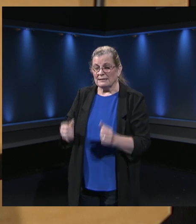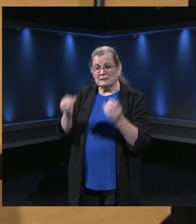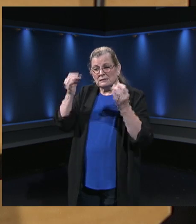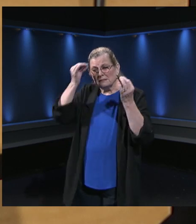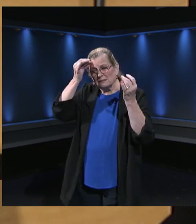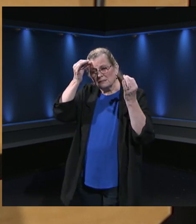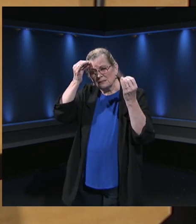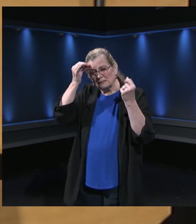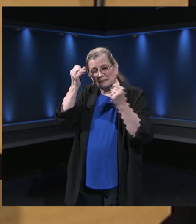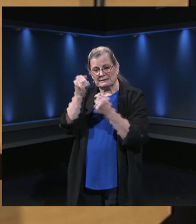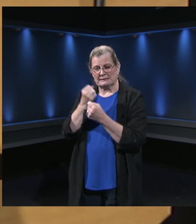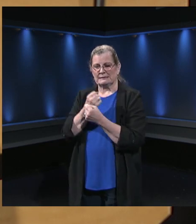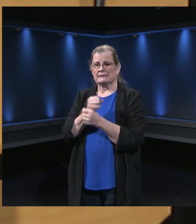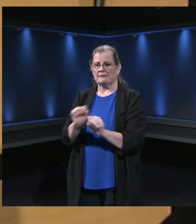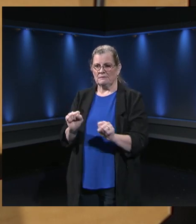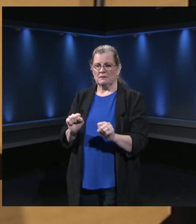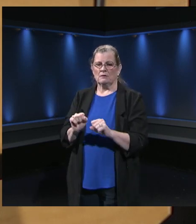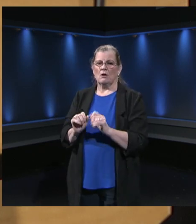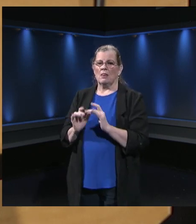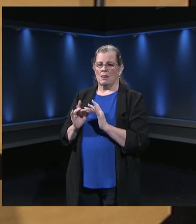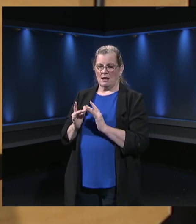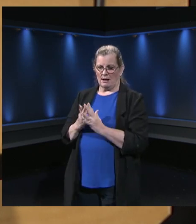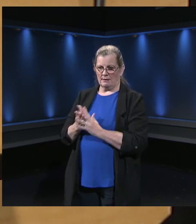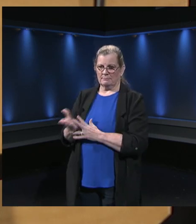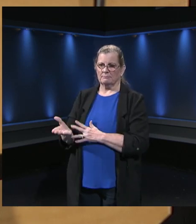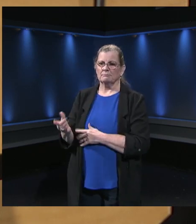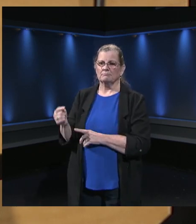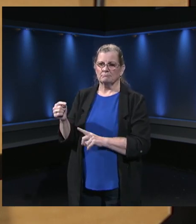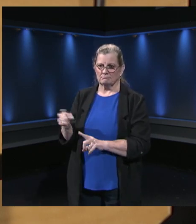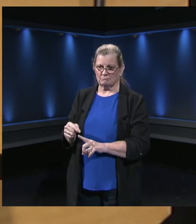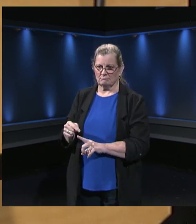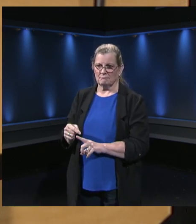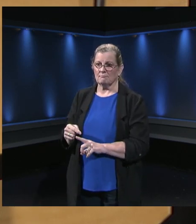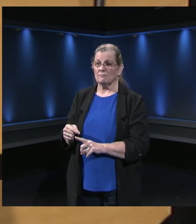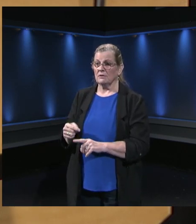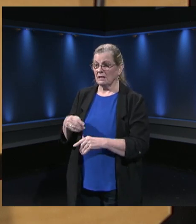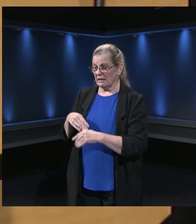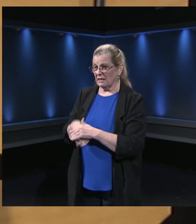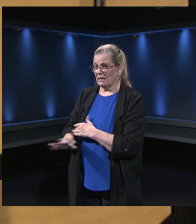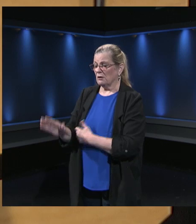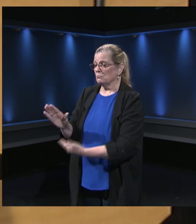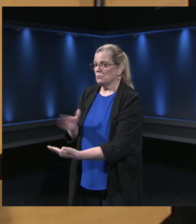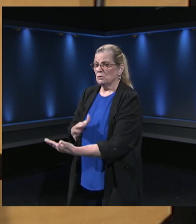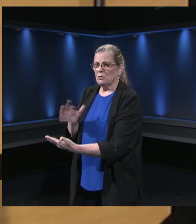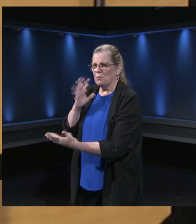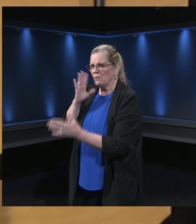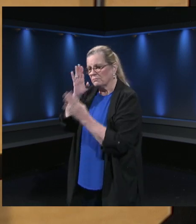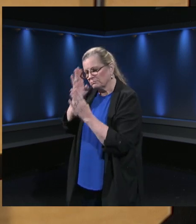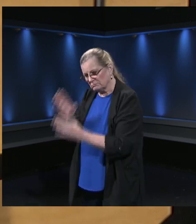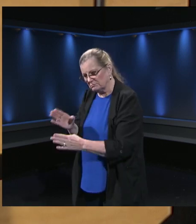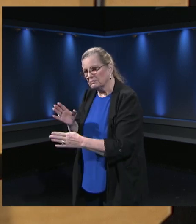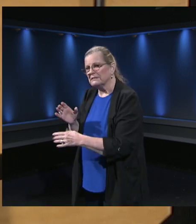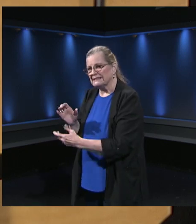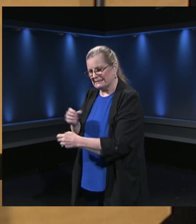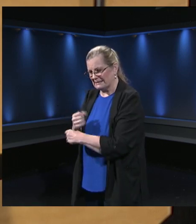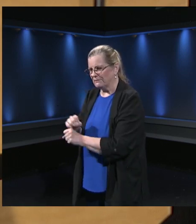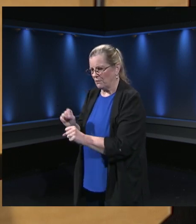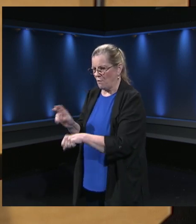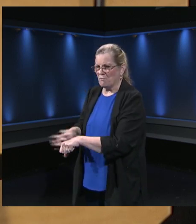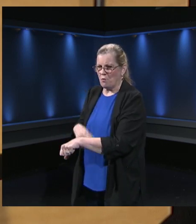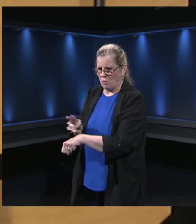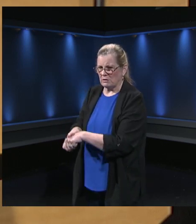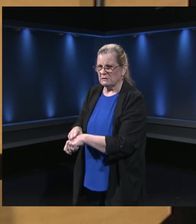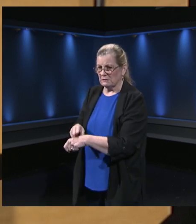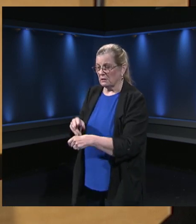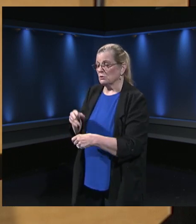start with an in-person start. We're always focused on safety. We want to keep our students safe. And I think that that's very